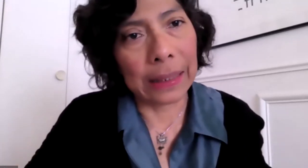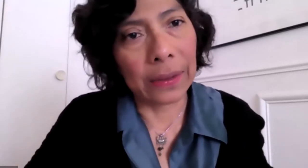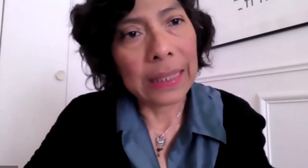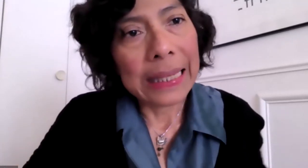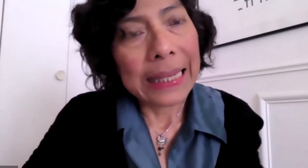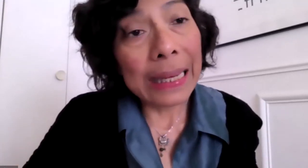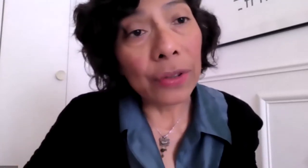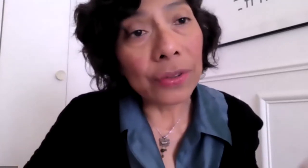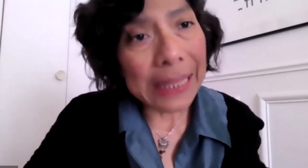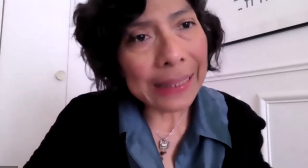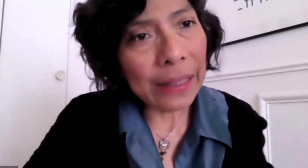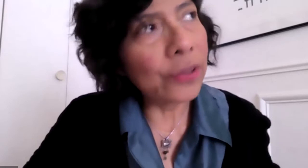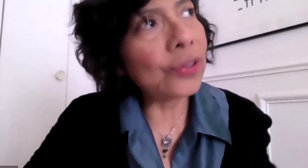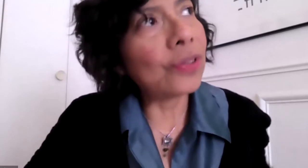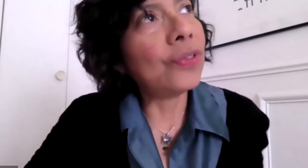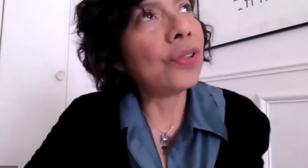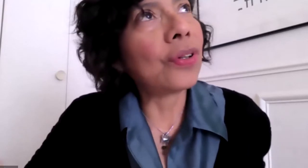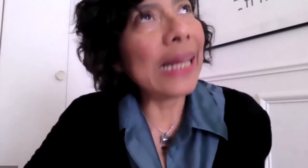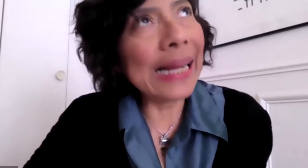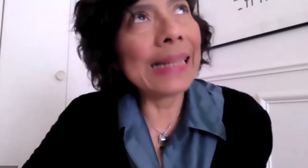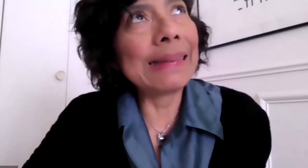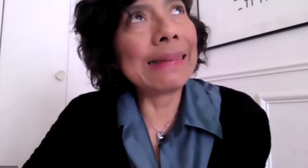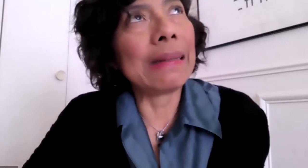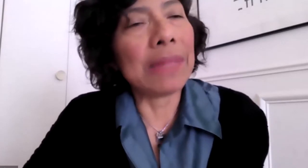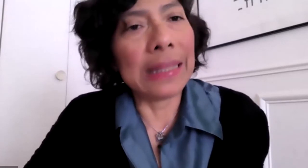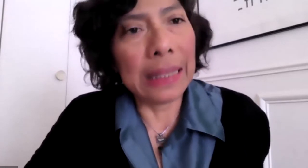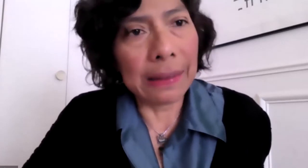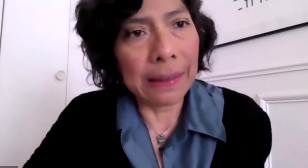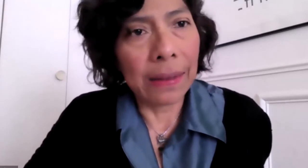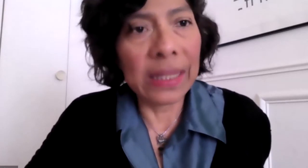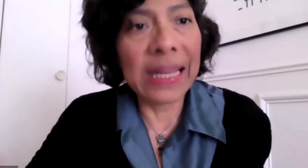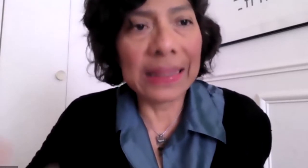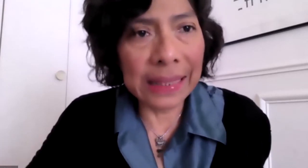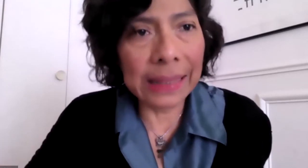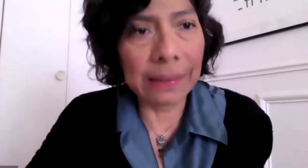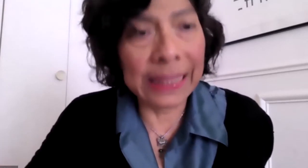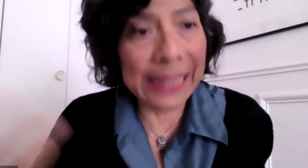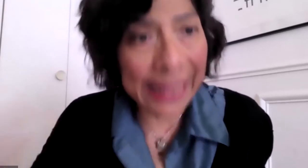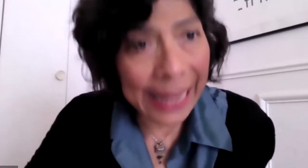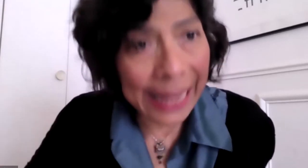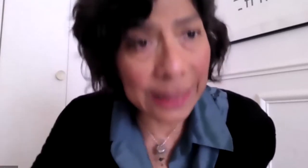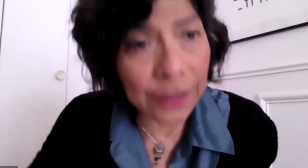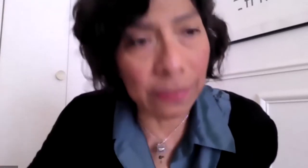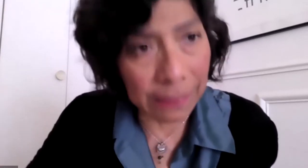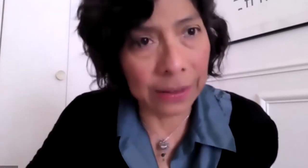It's important to remember that the reason that the racism never went away.